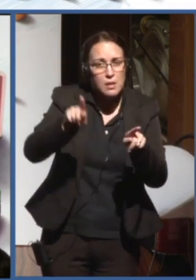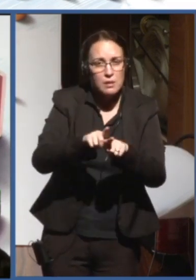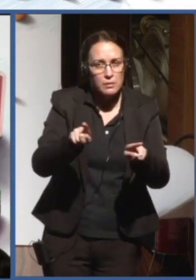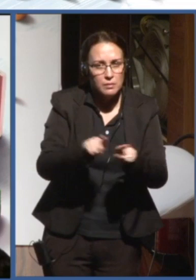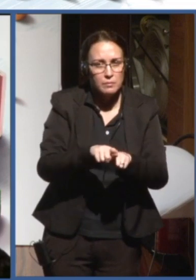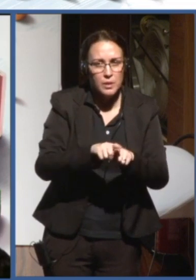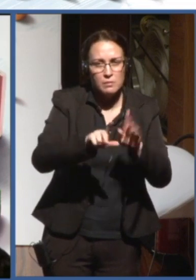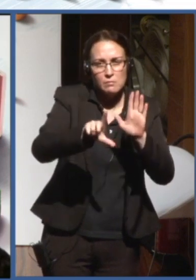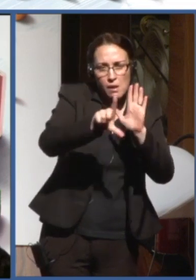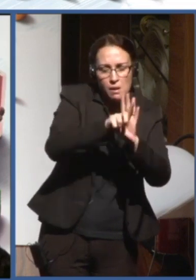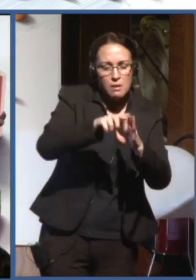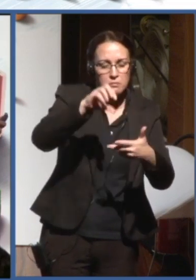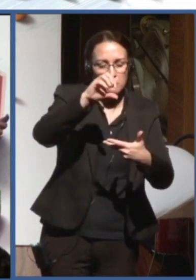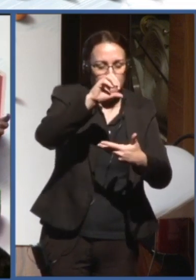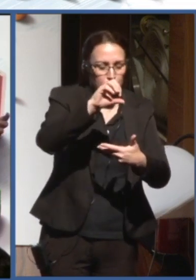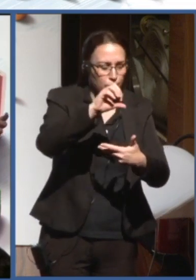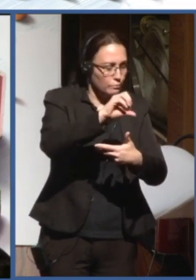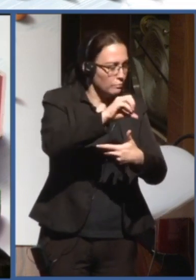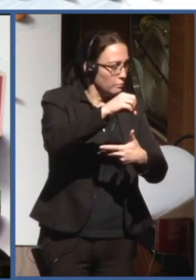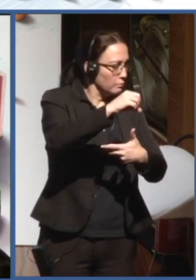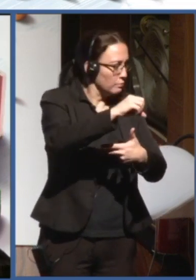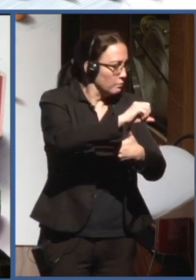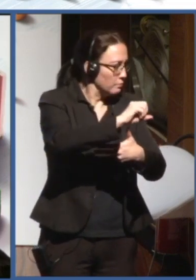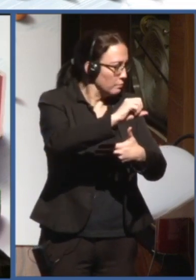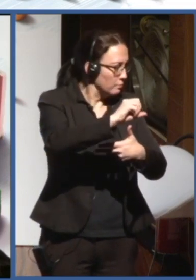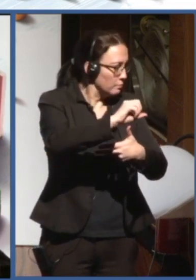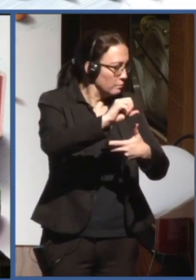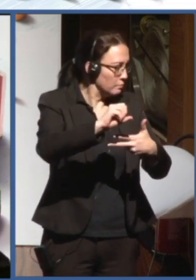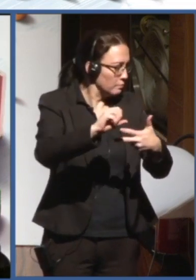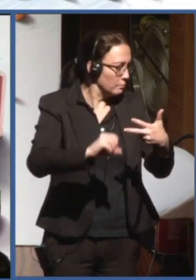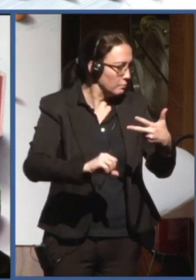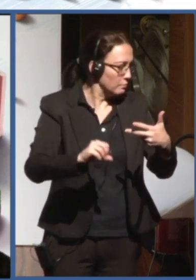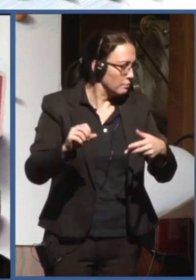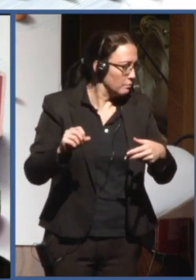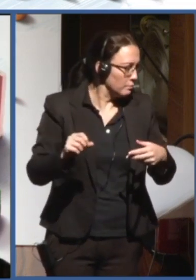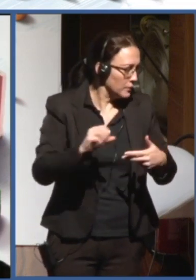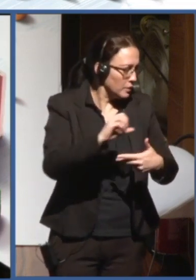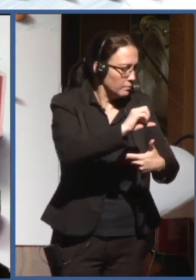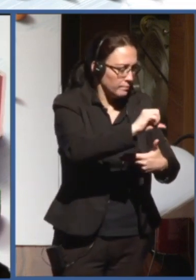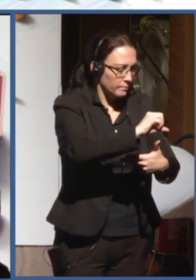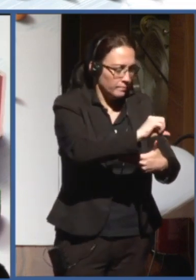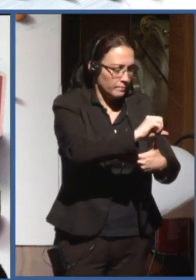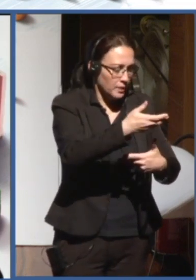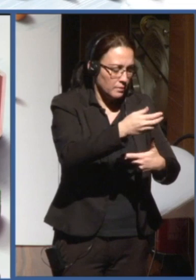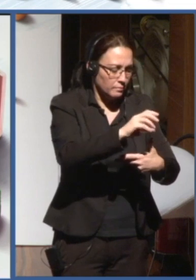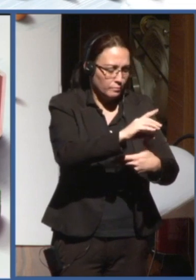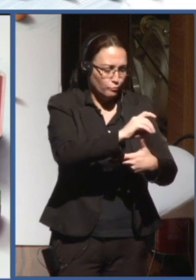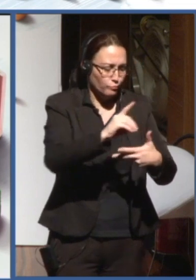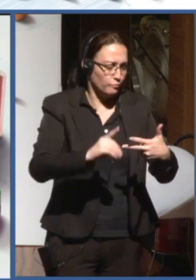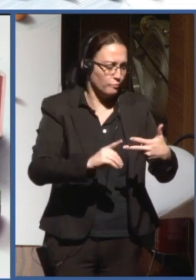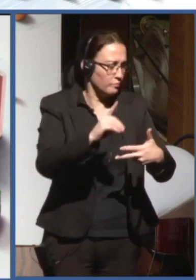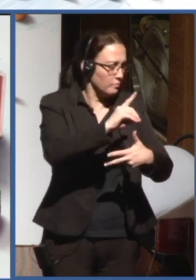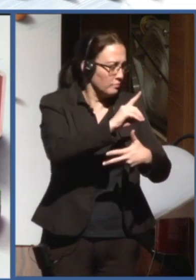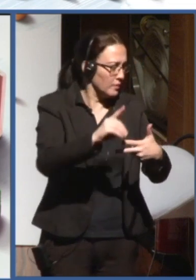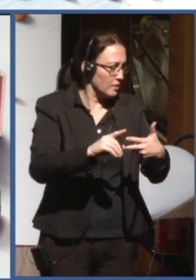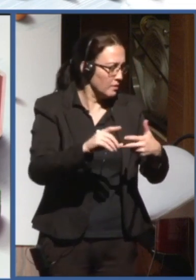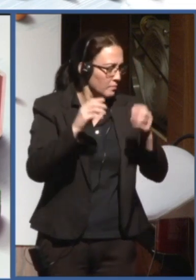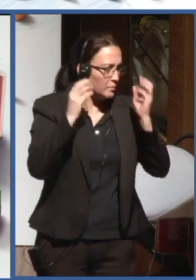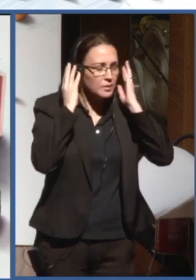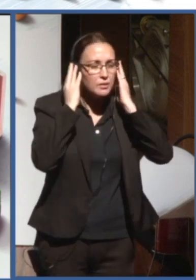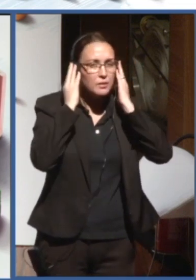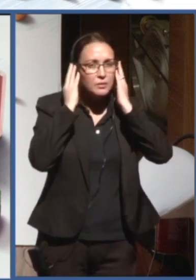legislations or drafts as well as políticas, they may be elaborated and presented to governments. And, there